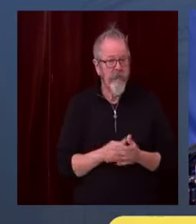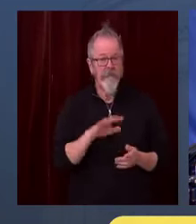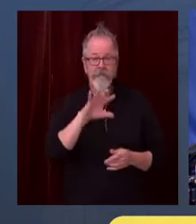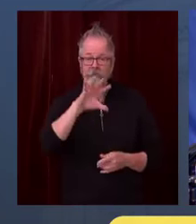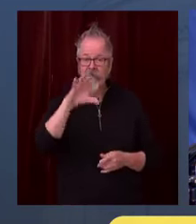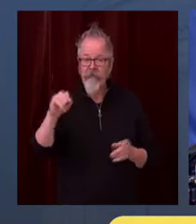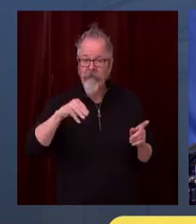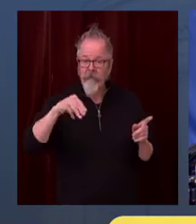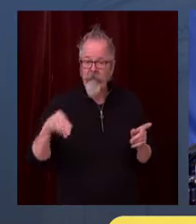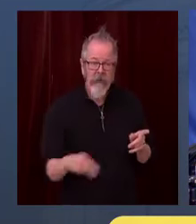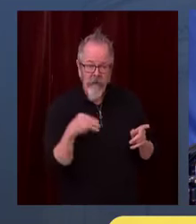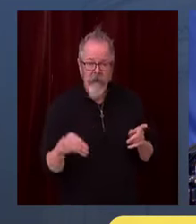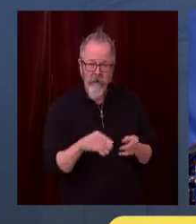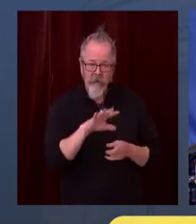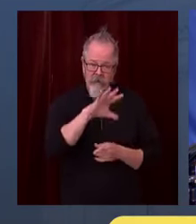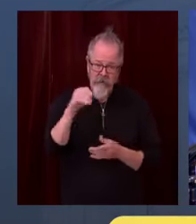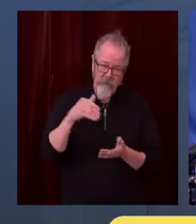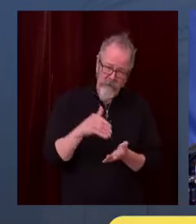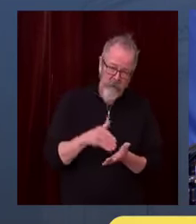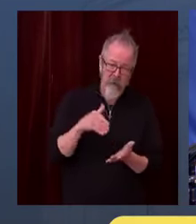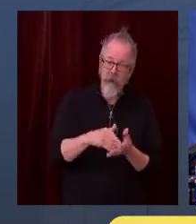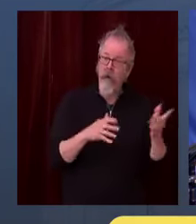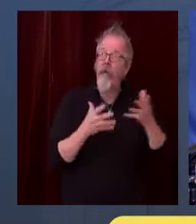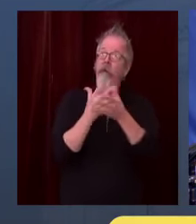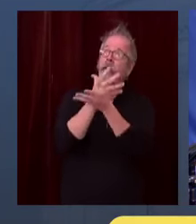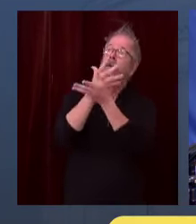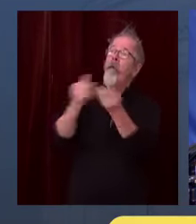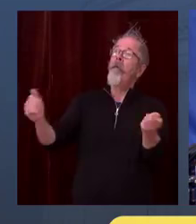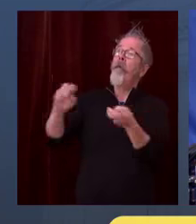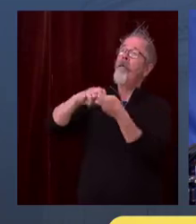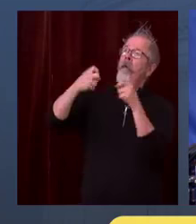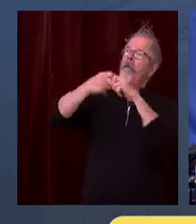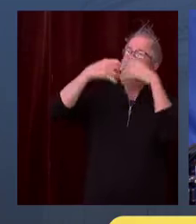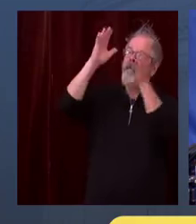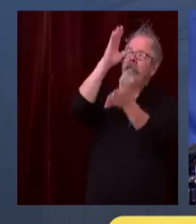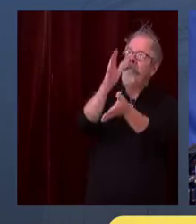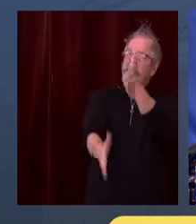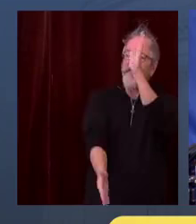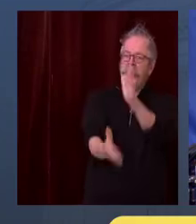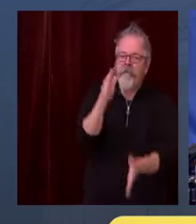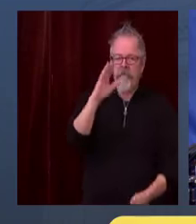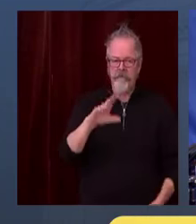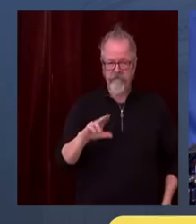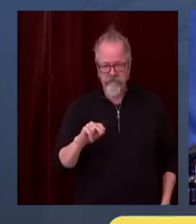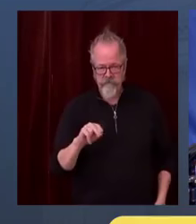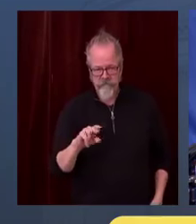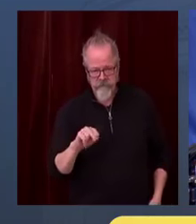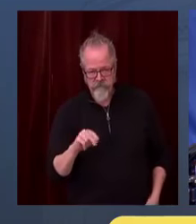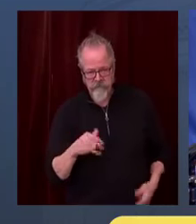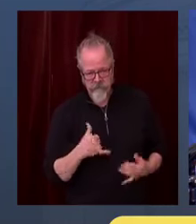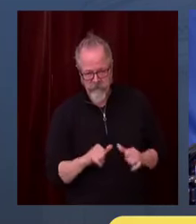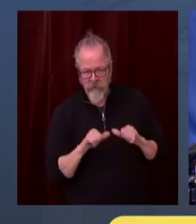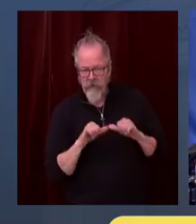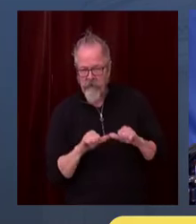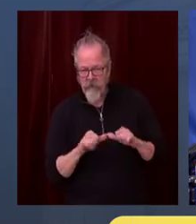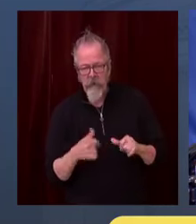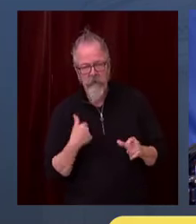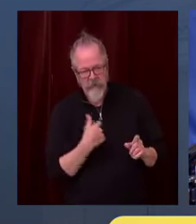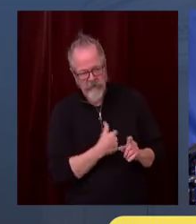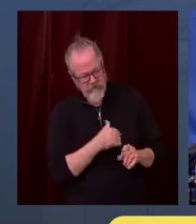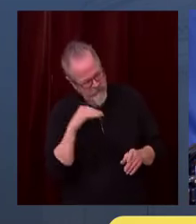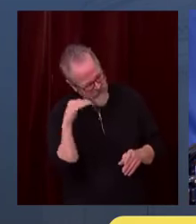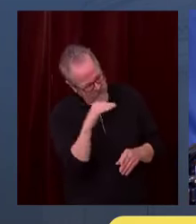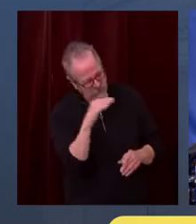everybody's problem. The problem is much bigger than that, and that is one reason why we want to urge the Congress to act to restore